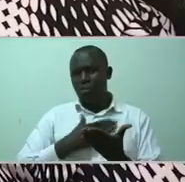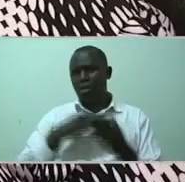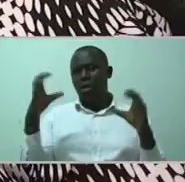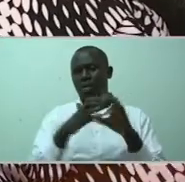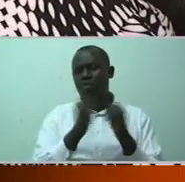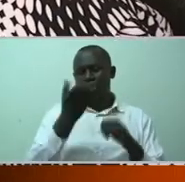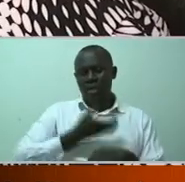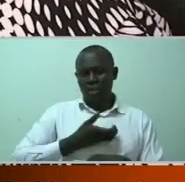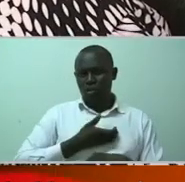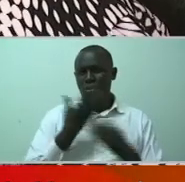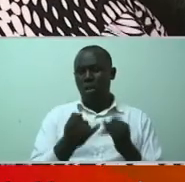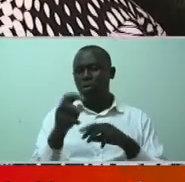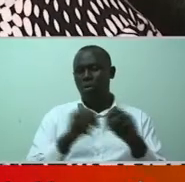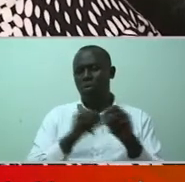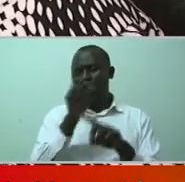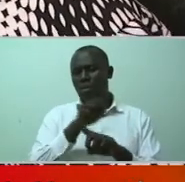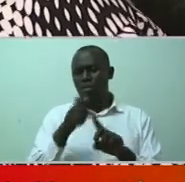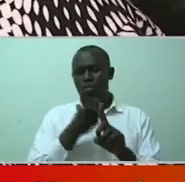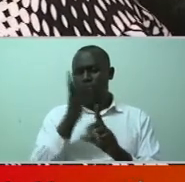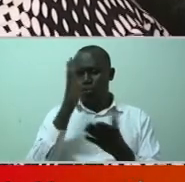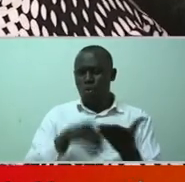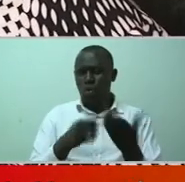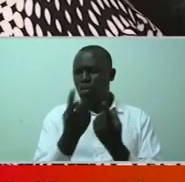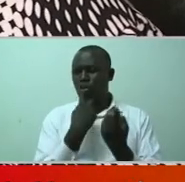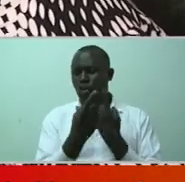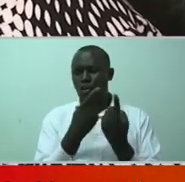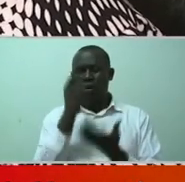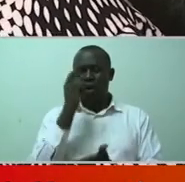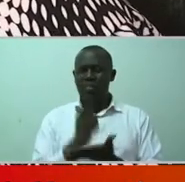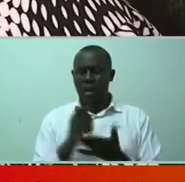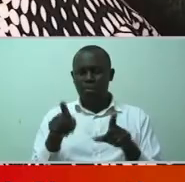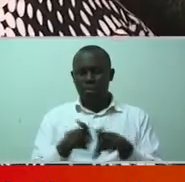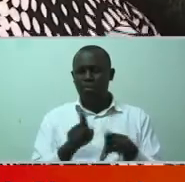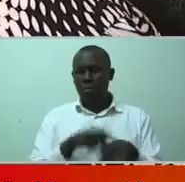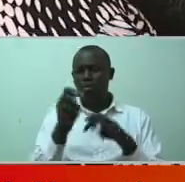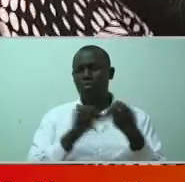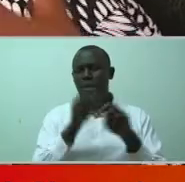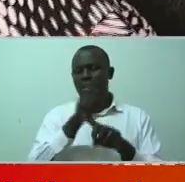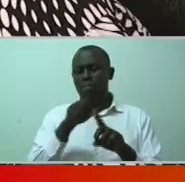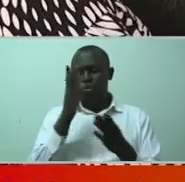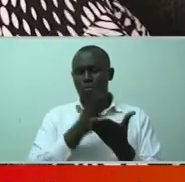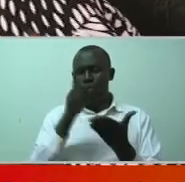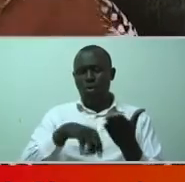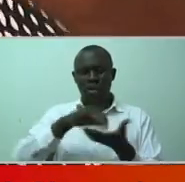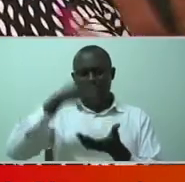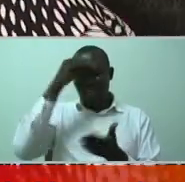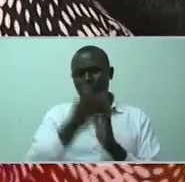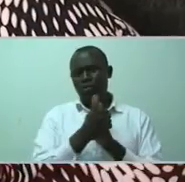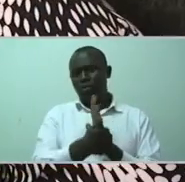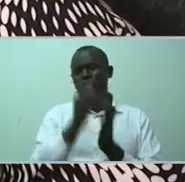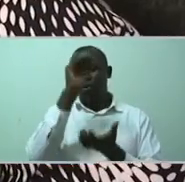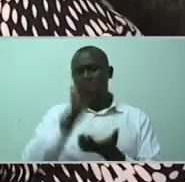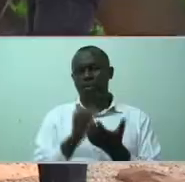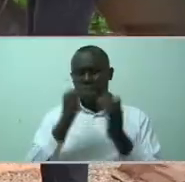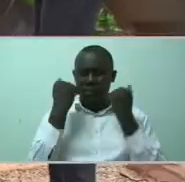We manage them through talk therapy. We manage them through learning skills to reduce our